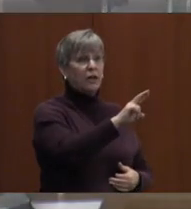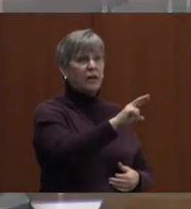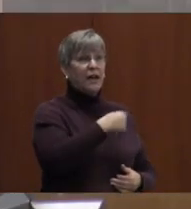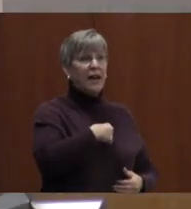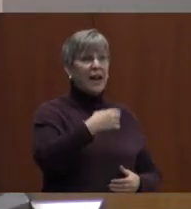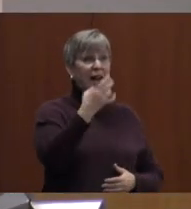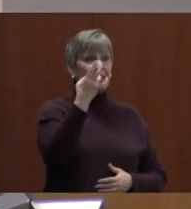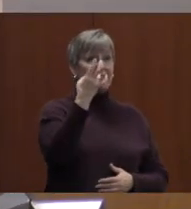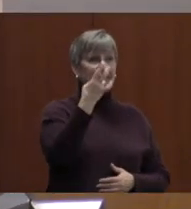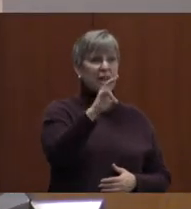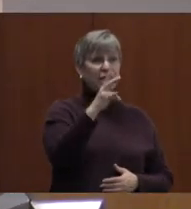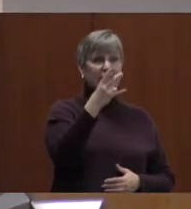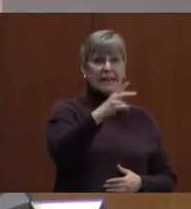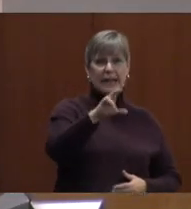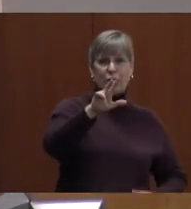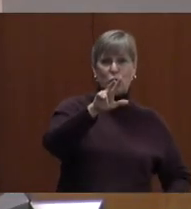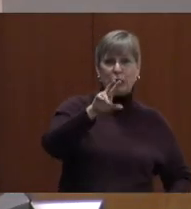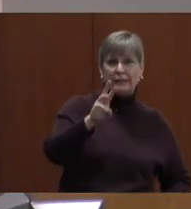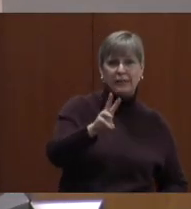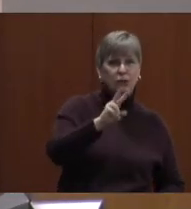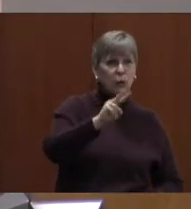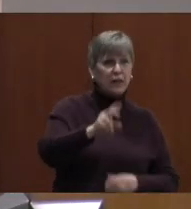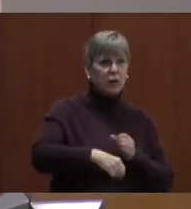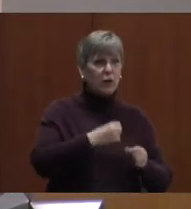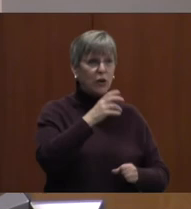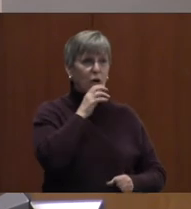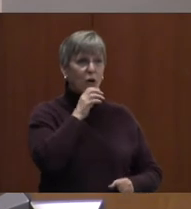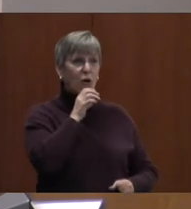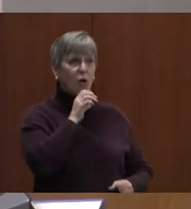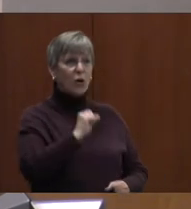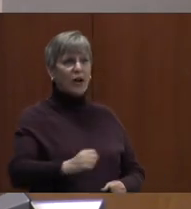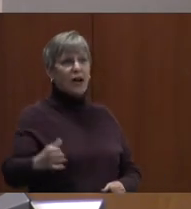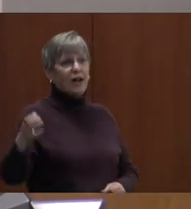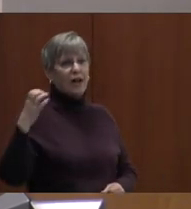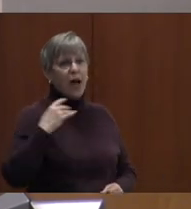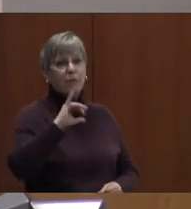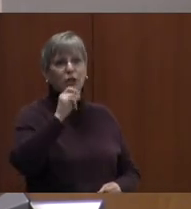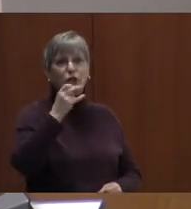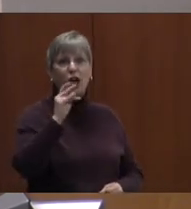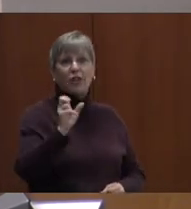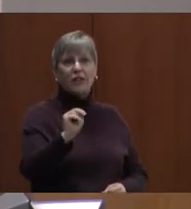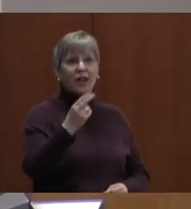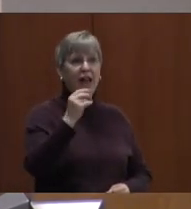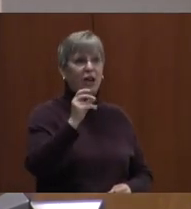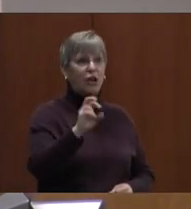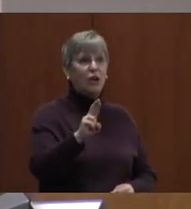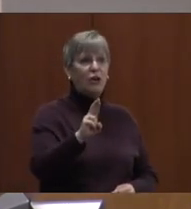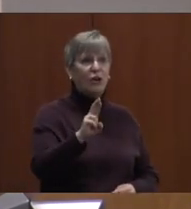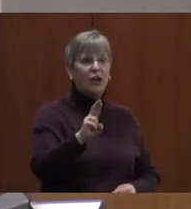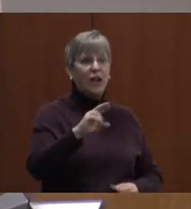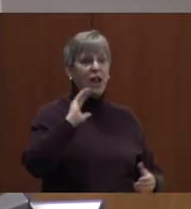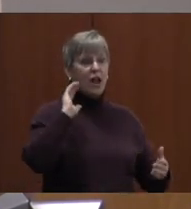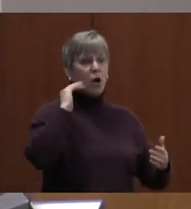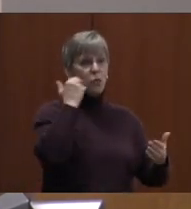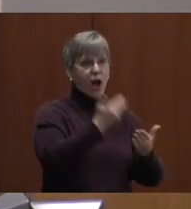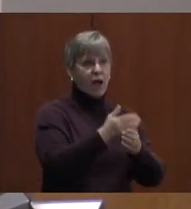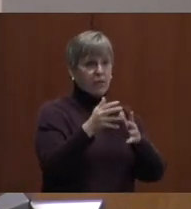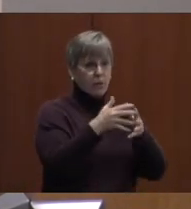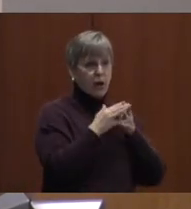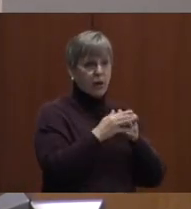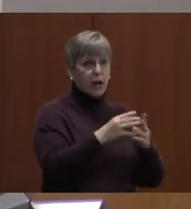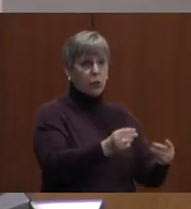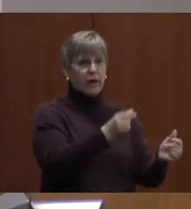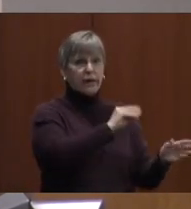In 1736, 22-year-old Captain Jonathan Hager landed in America and quickly moved to